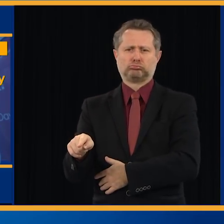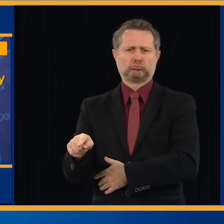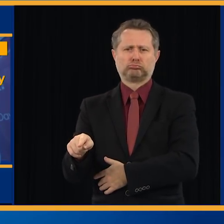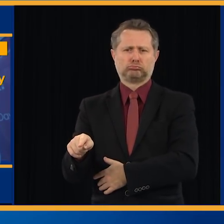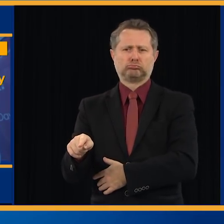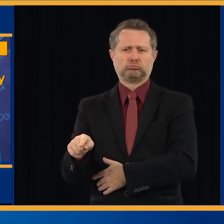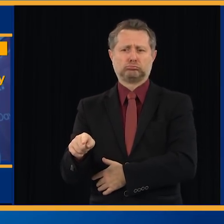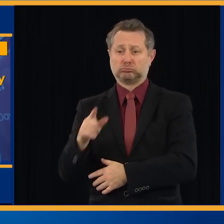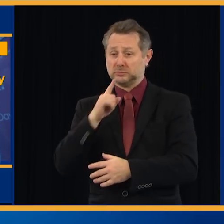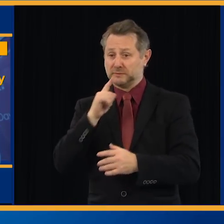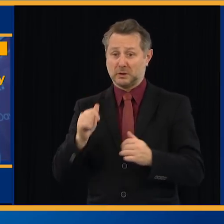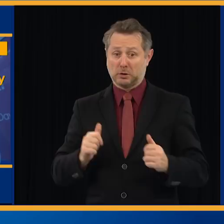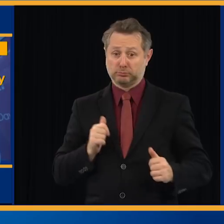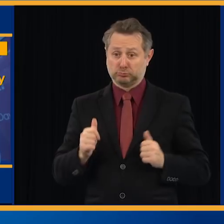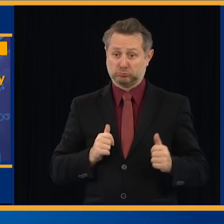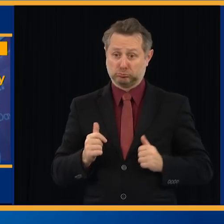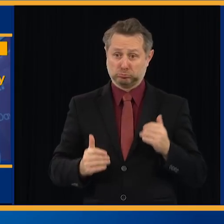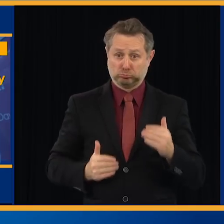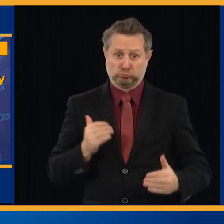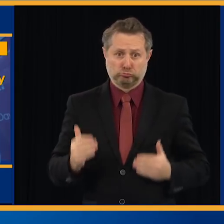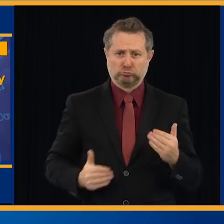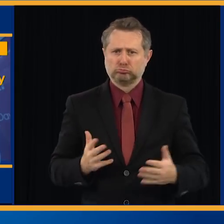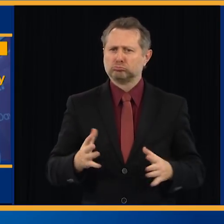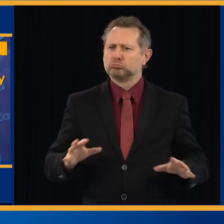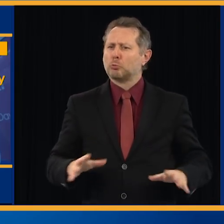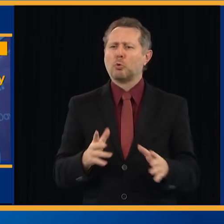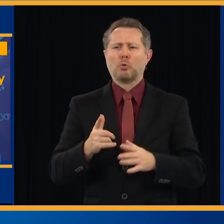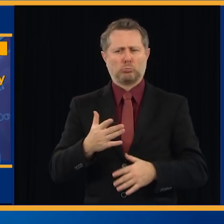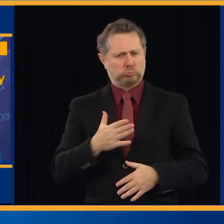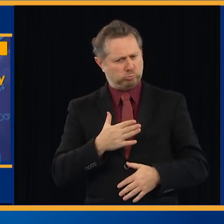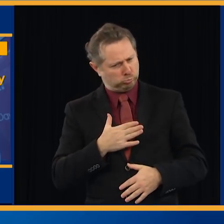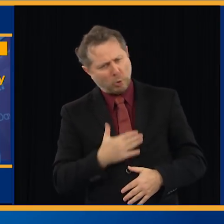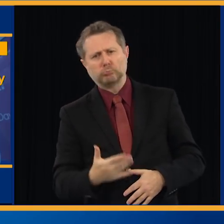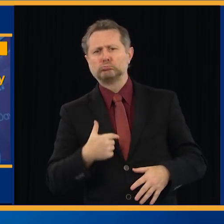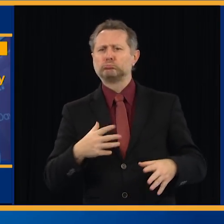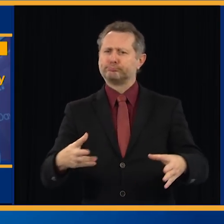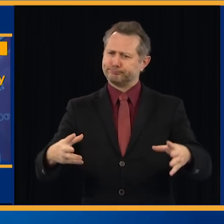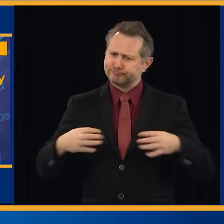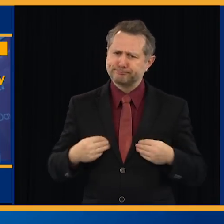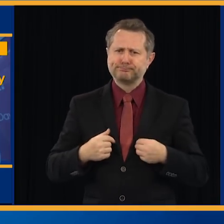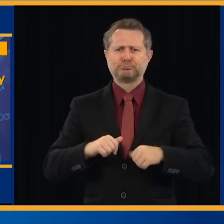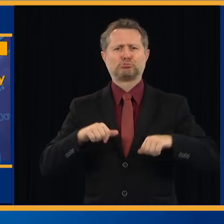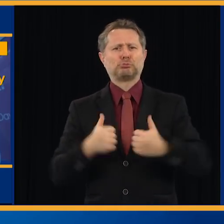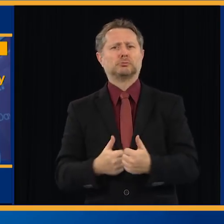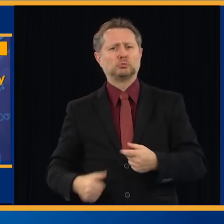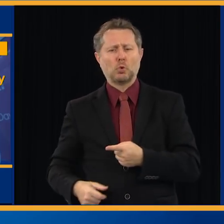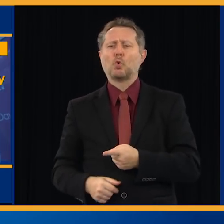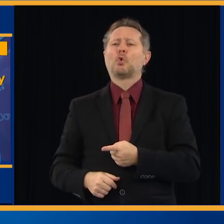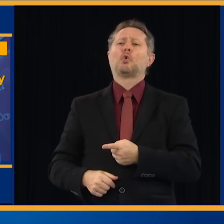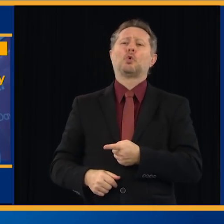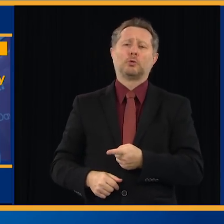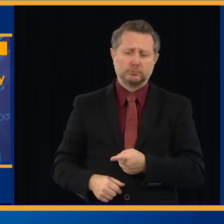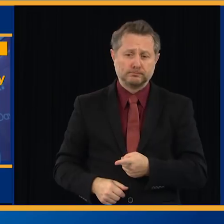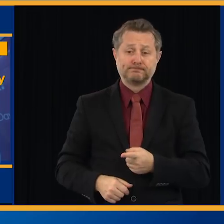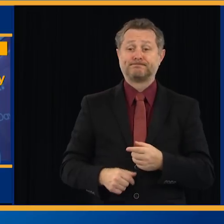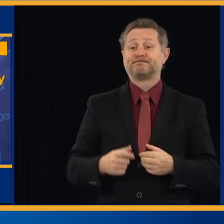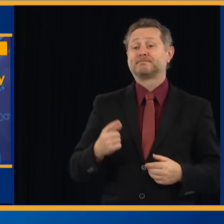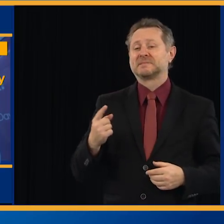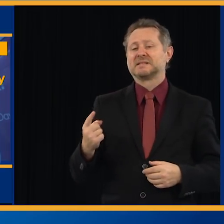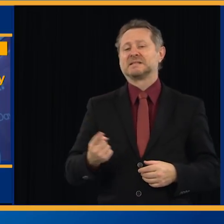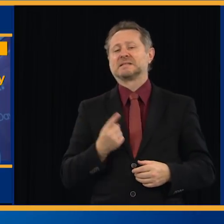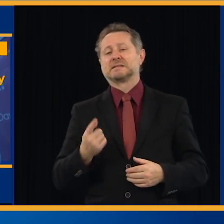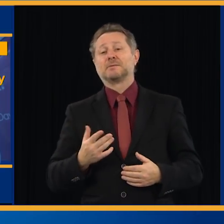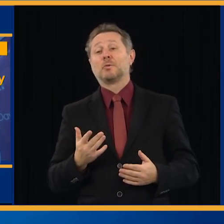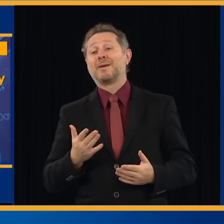ambition here in stepping up and taking this on. You know, it's always easier to just say